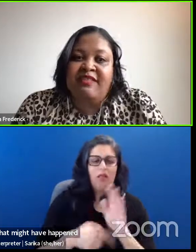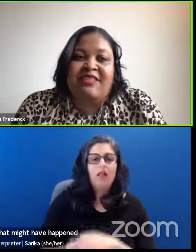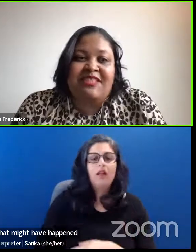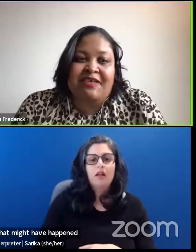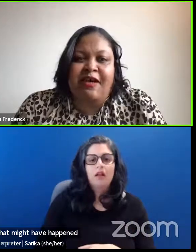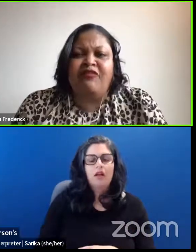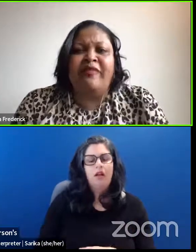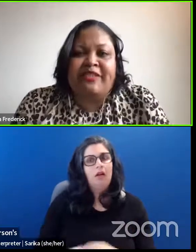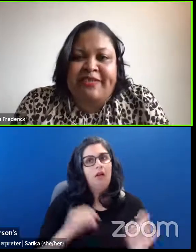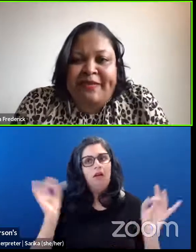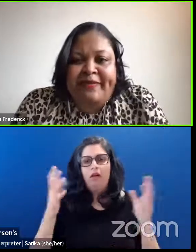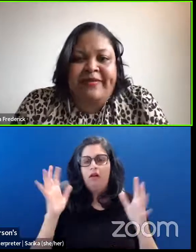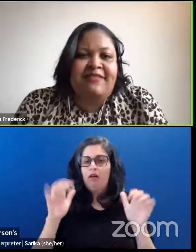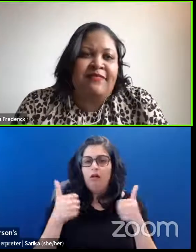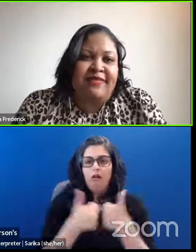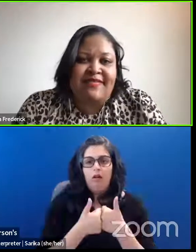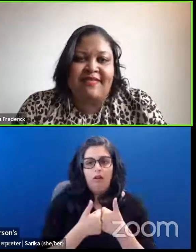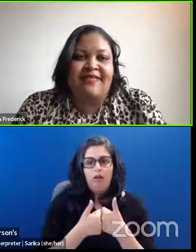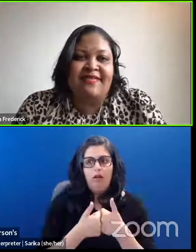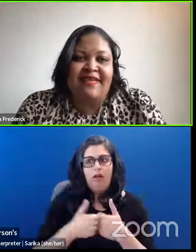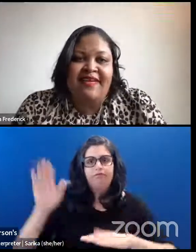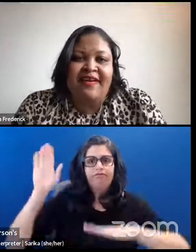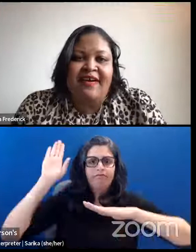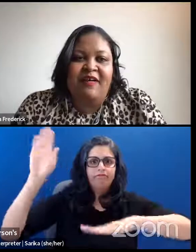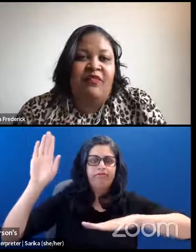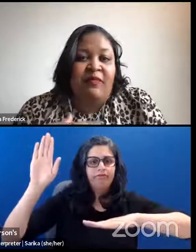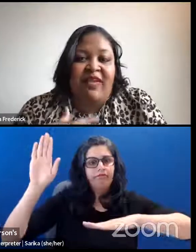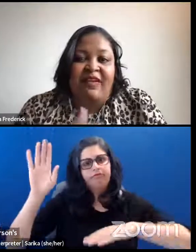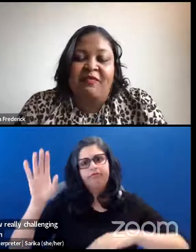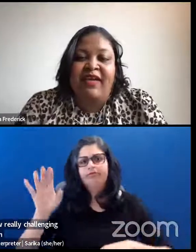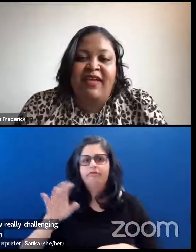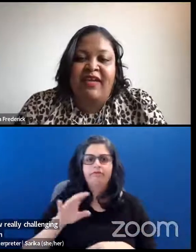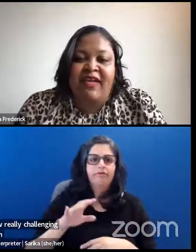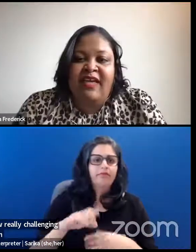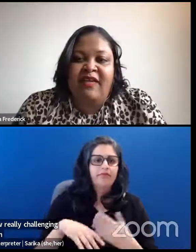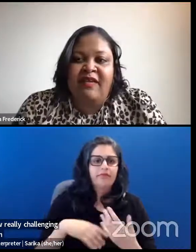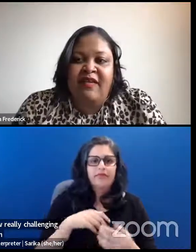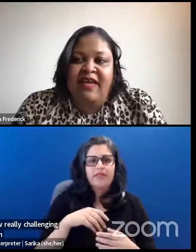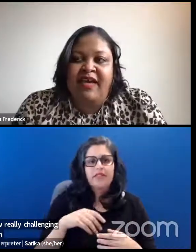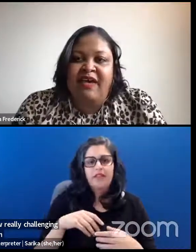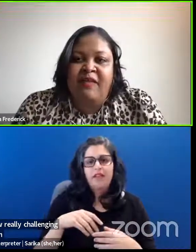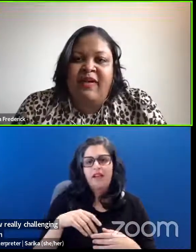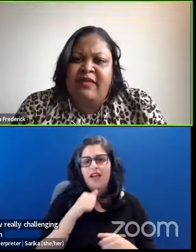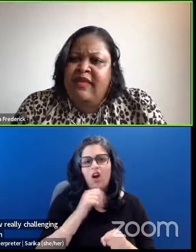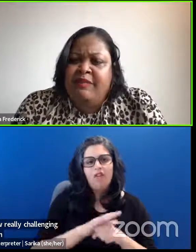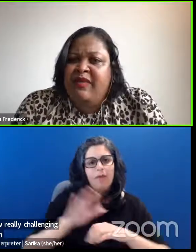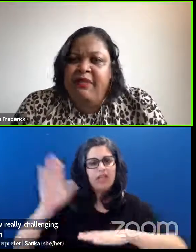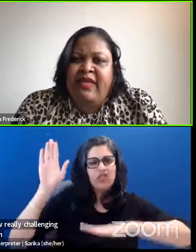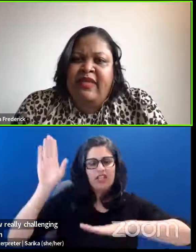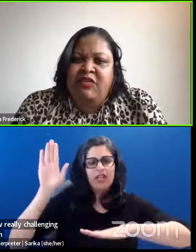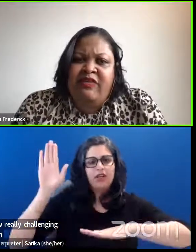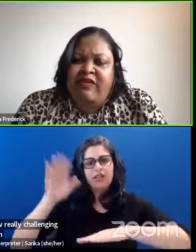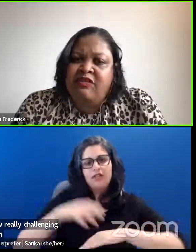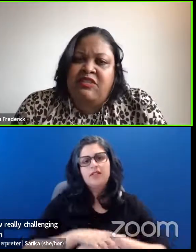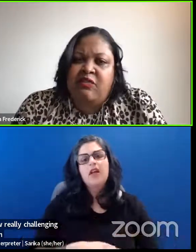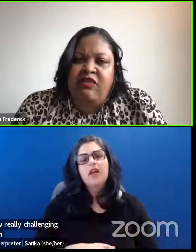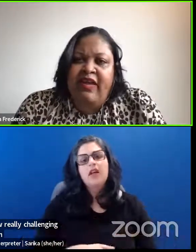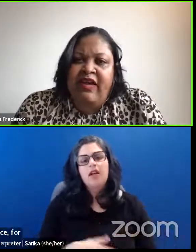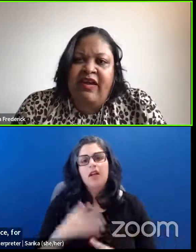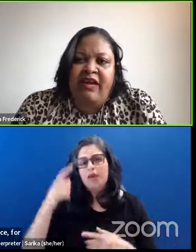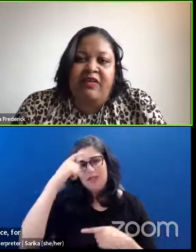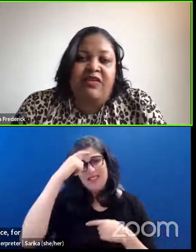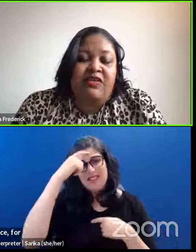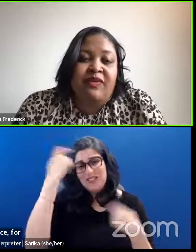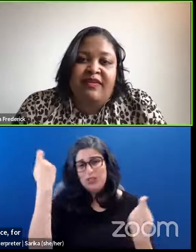really challenging confirmation hearings, for instance, for me. Right. And it may be triggering. was just